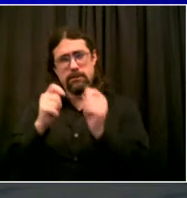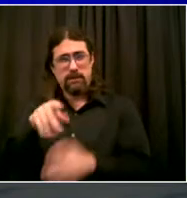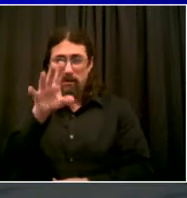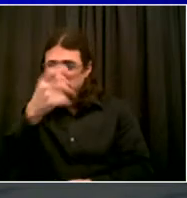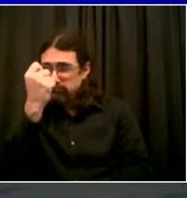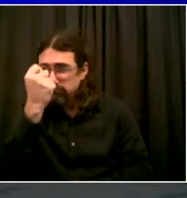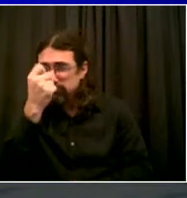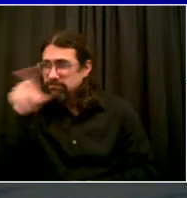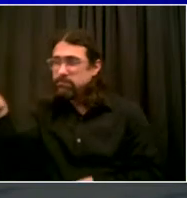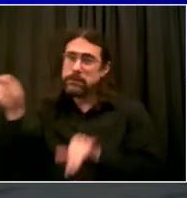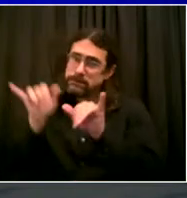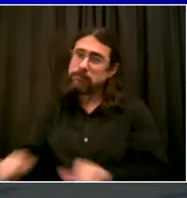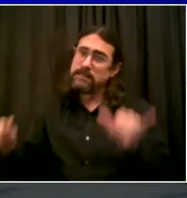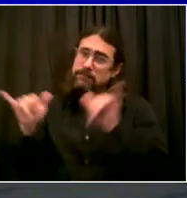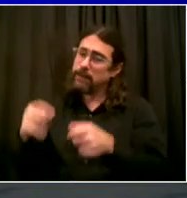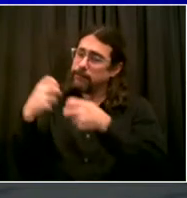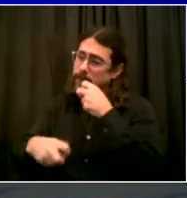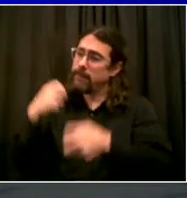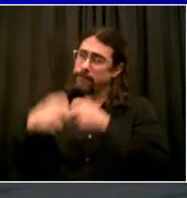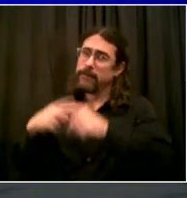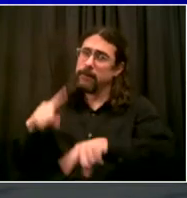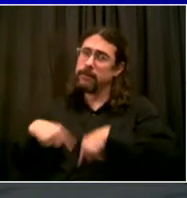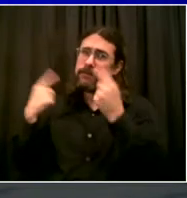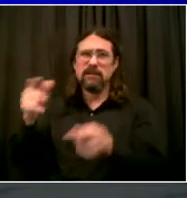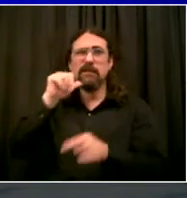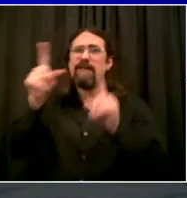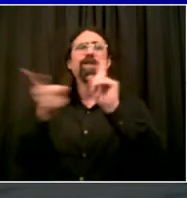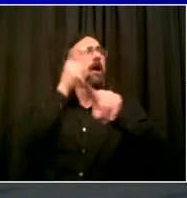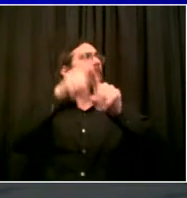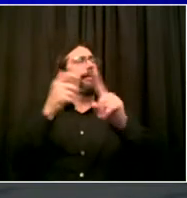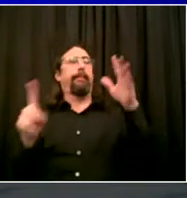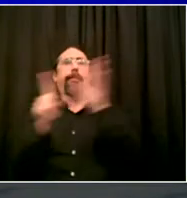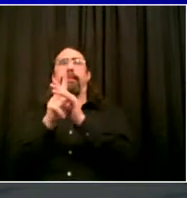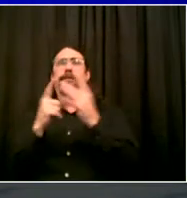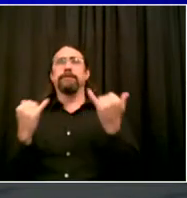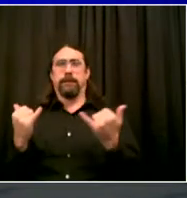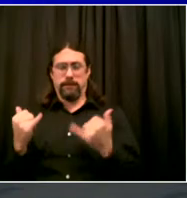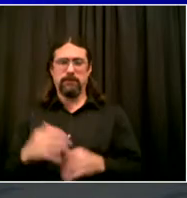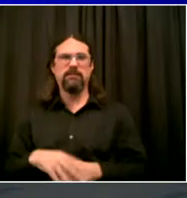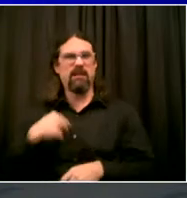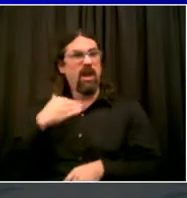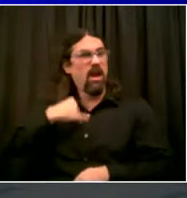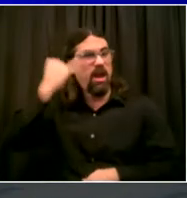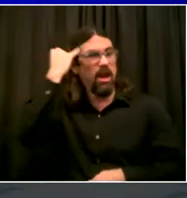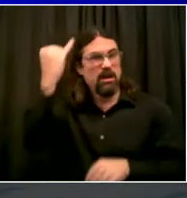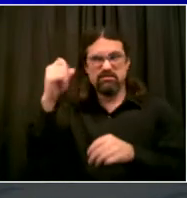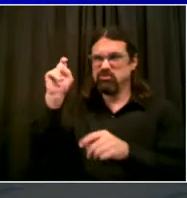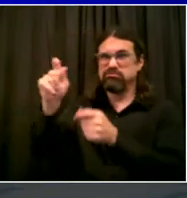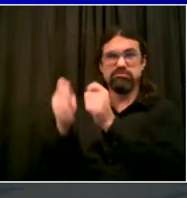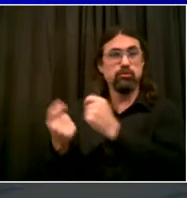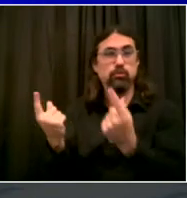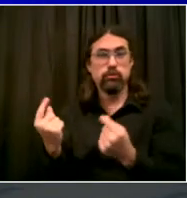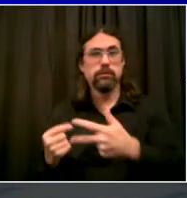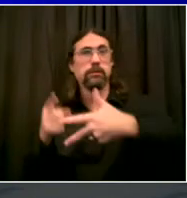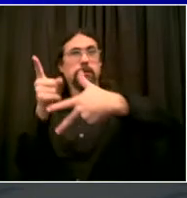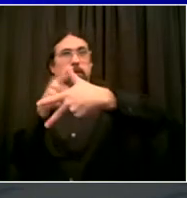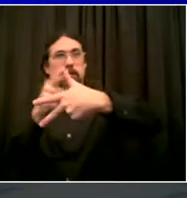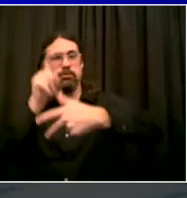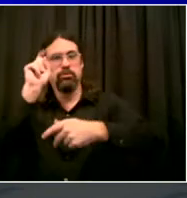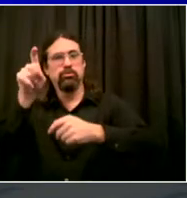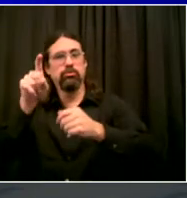should immediately pass Senate Bill 2726. That bill